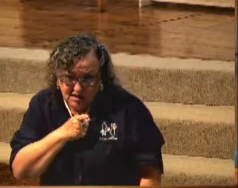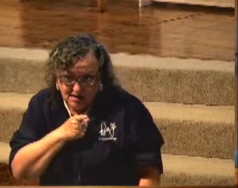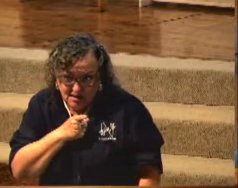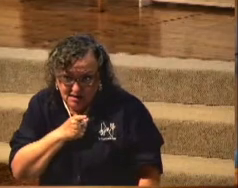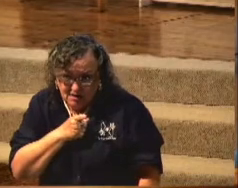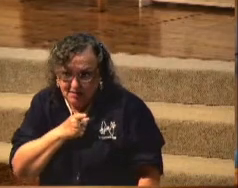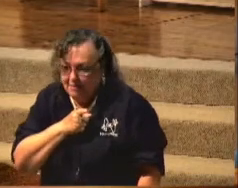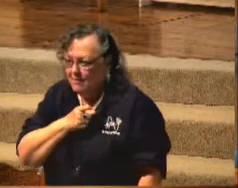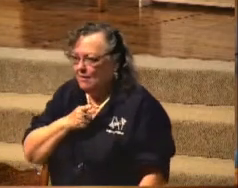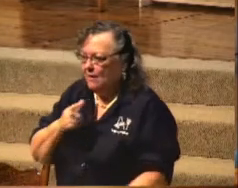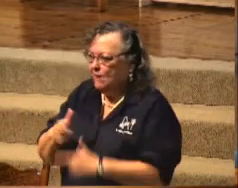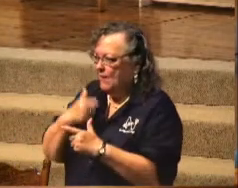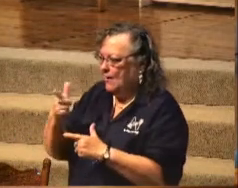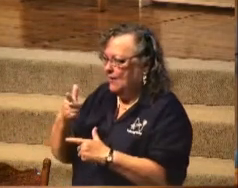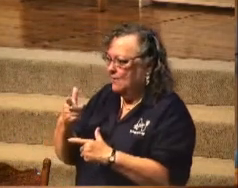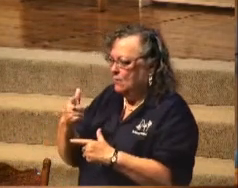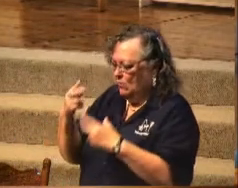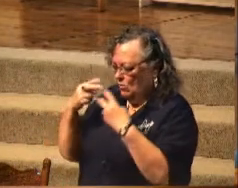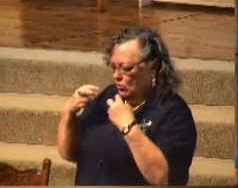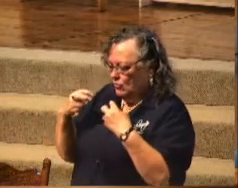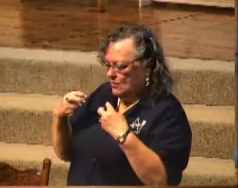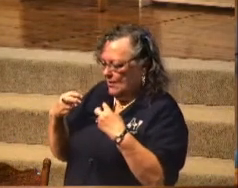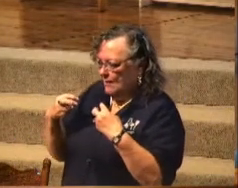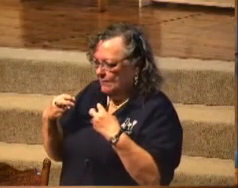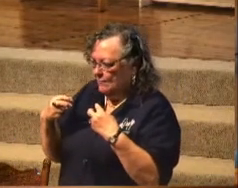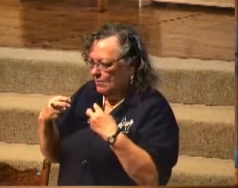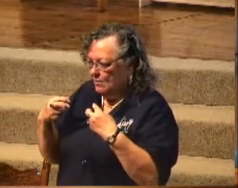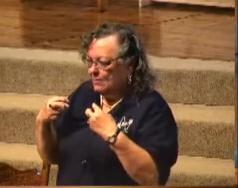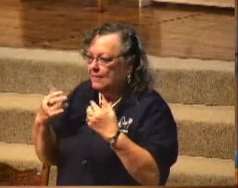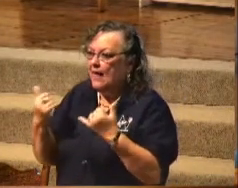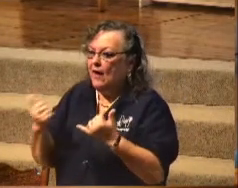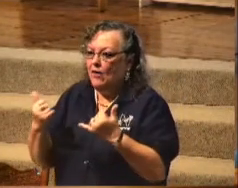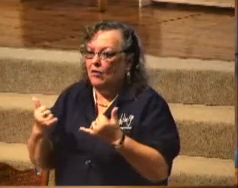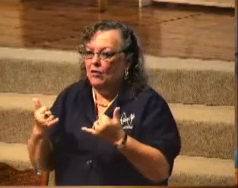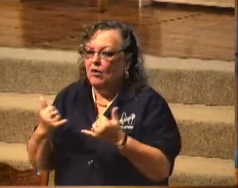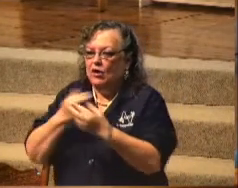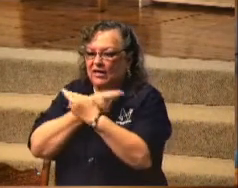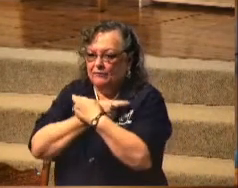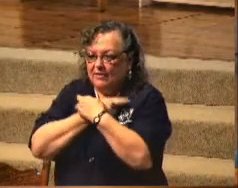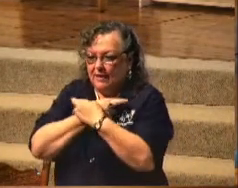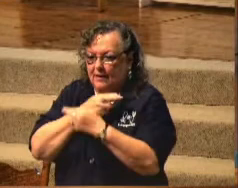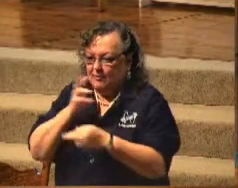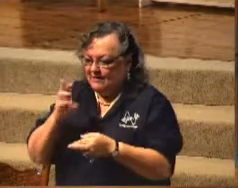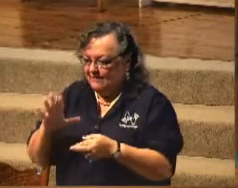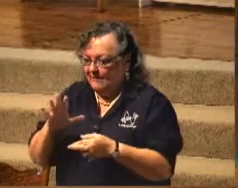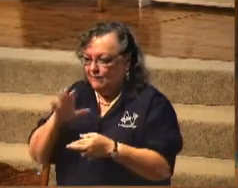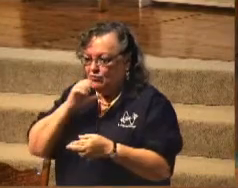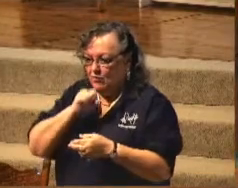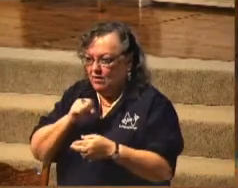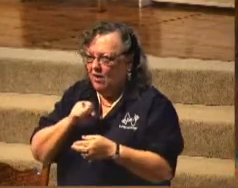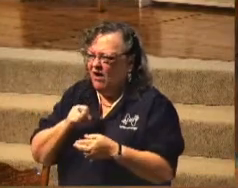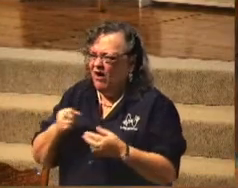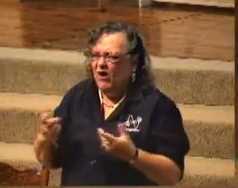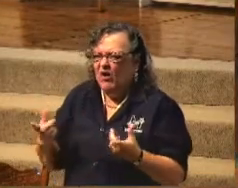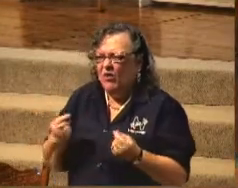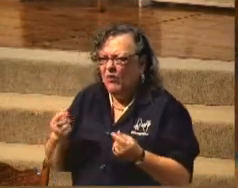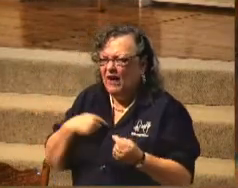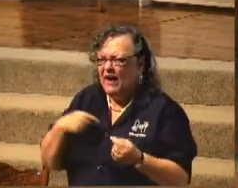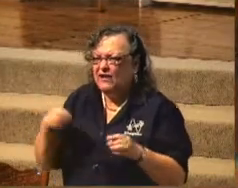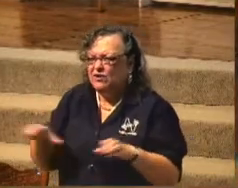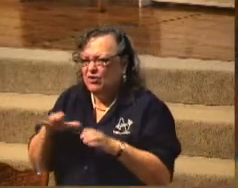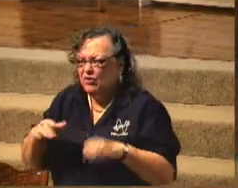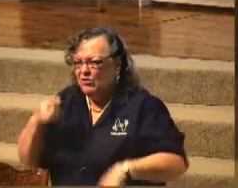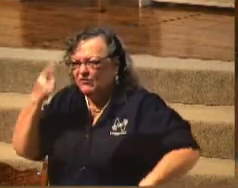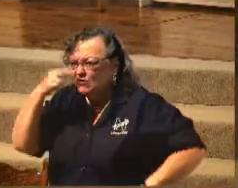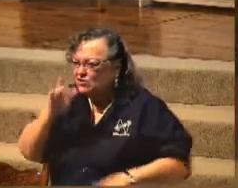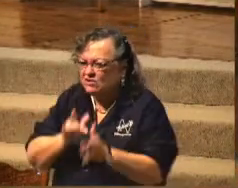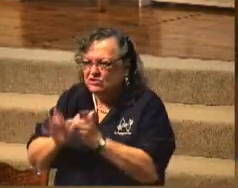And you find yourself looking at when they're getting ready for retirement, you think, what have we done for the Lord Jesus Christ? And if the rapture happened, what will